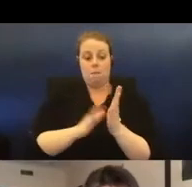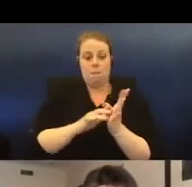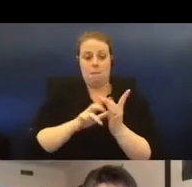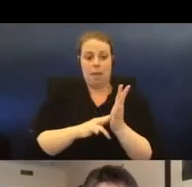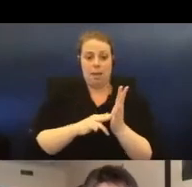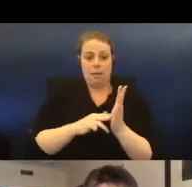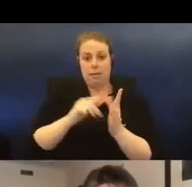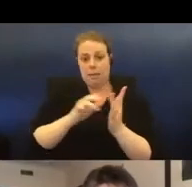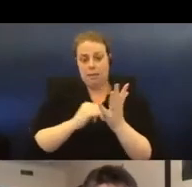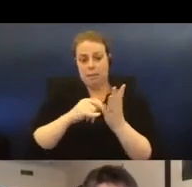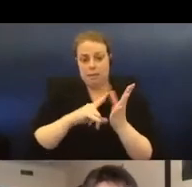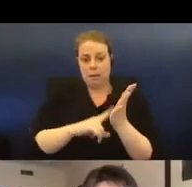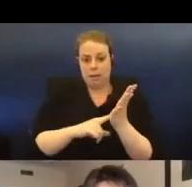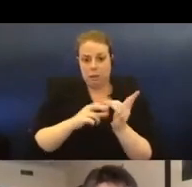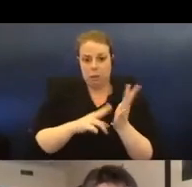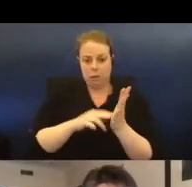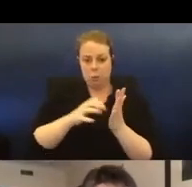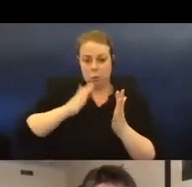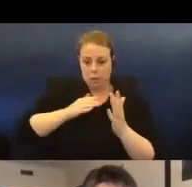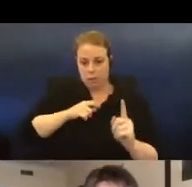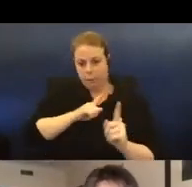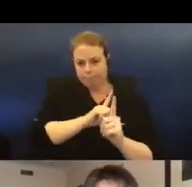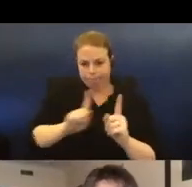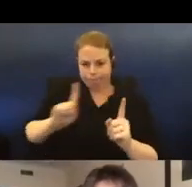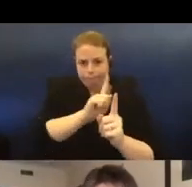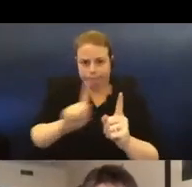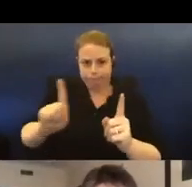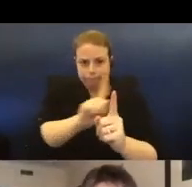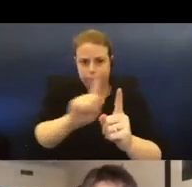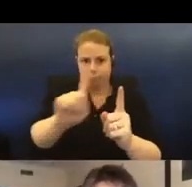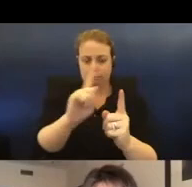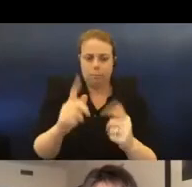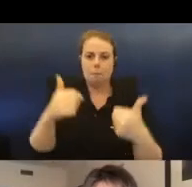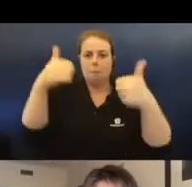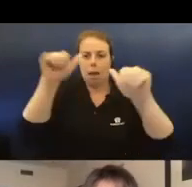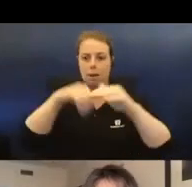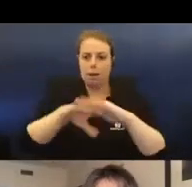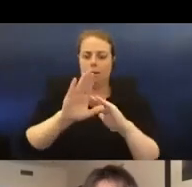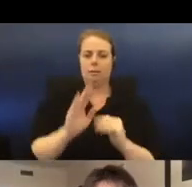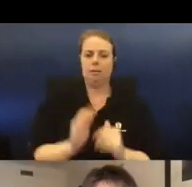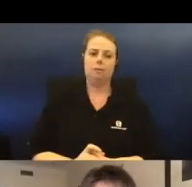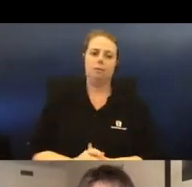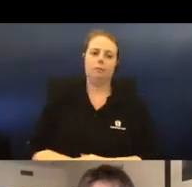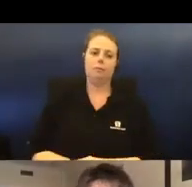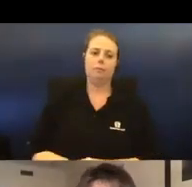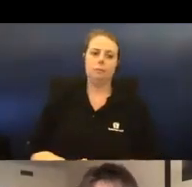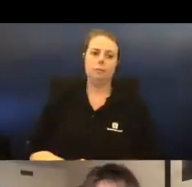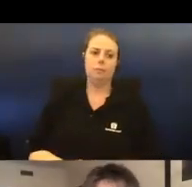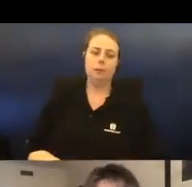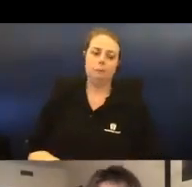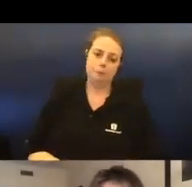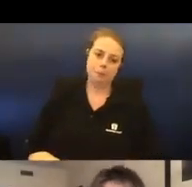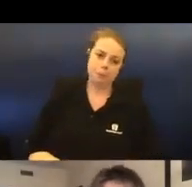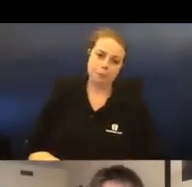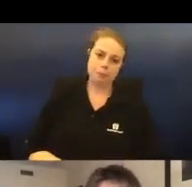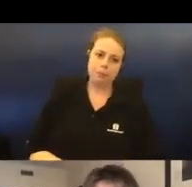exhibition. Here is a close-up and one more. Bollard City was